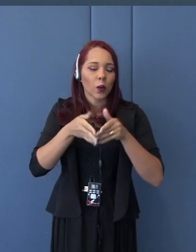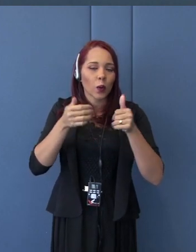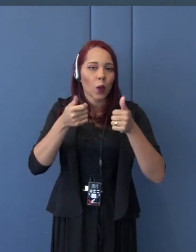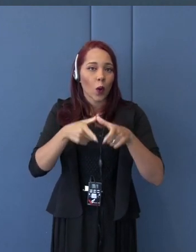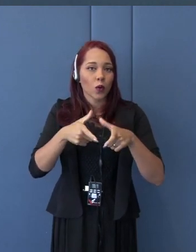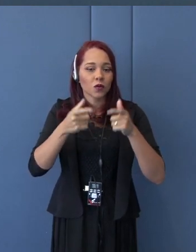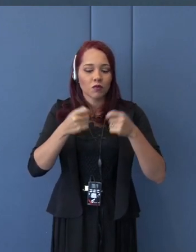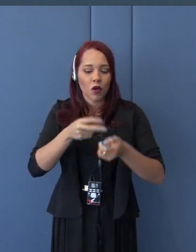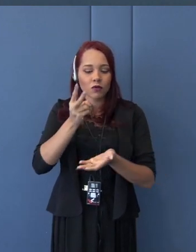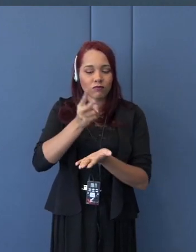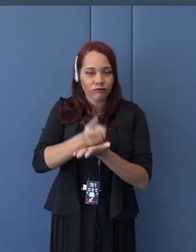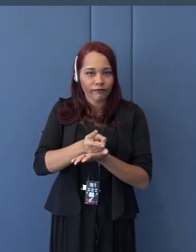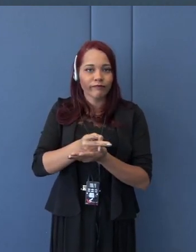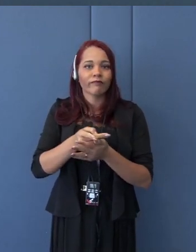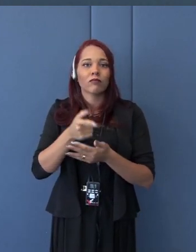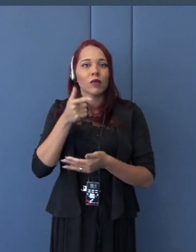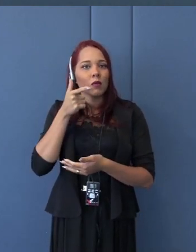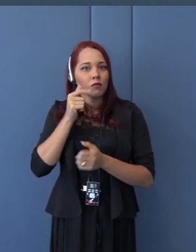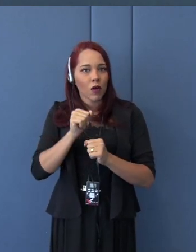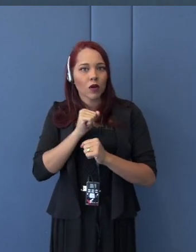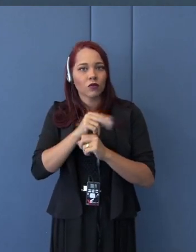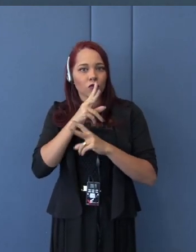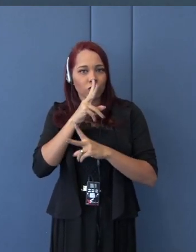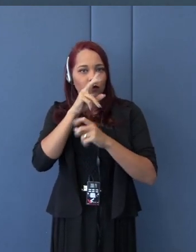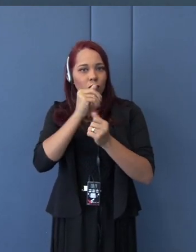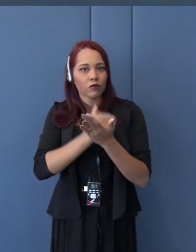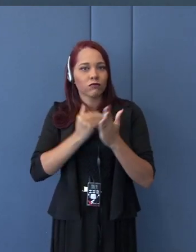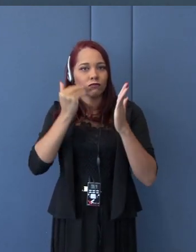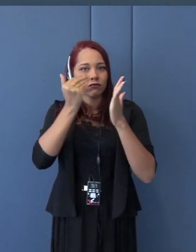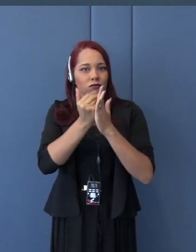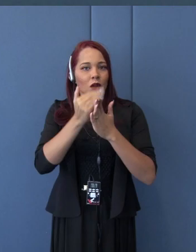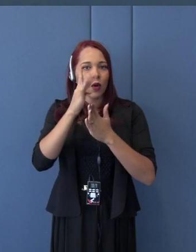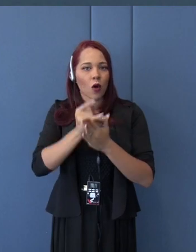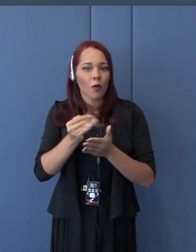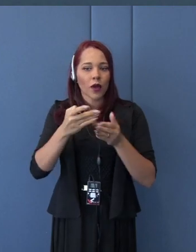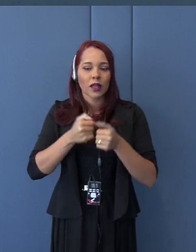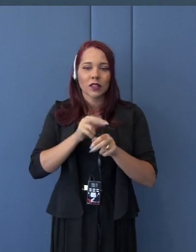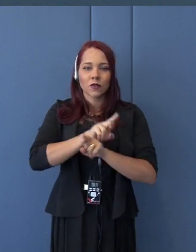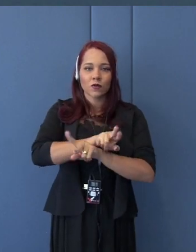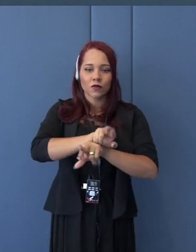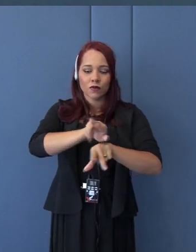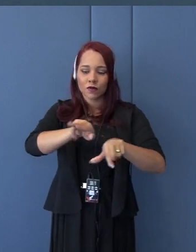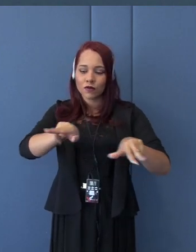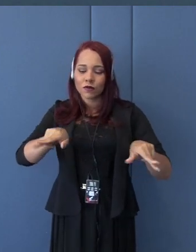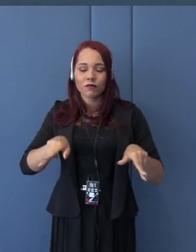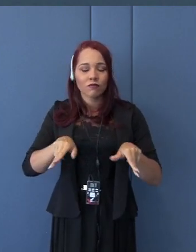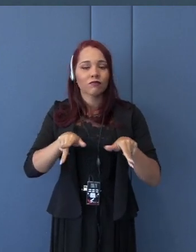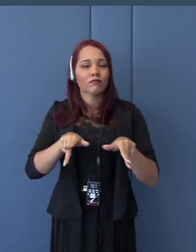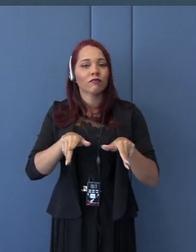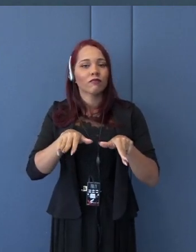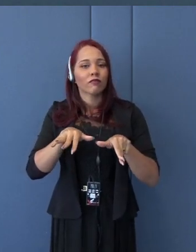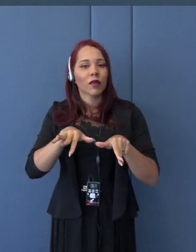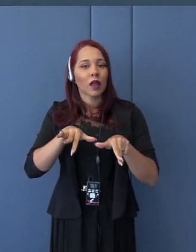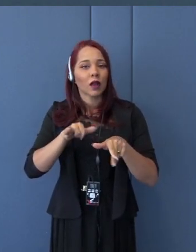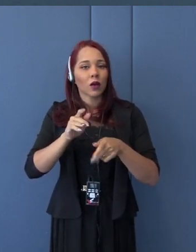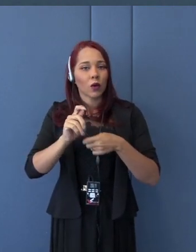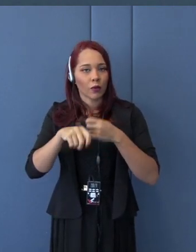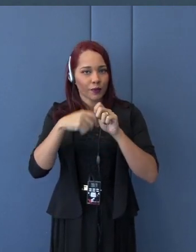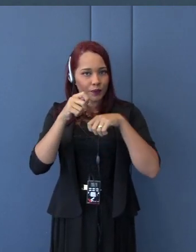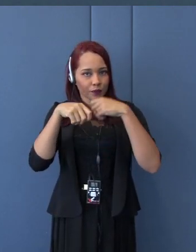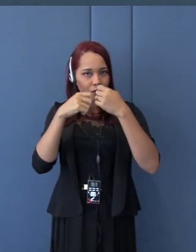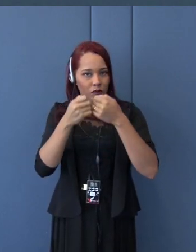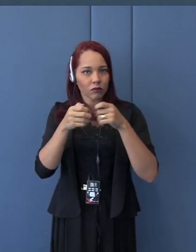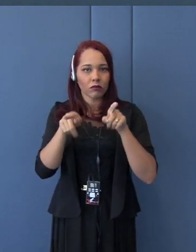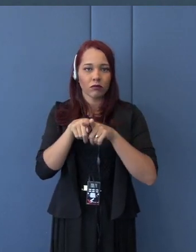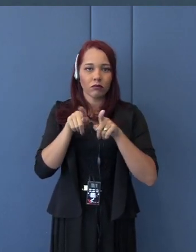trade multilateralism, trade in the WTO, and thus to enhance further predictability in